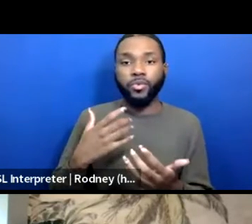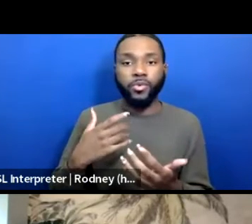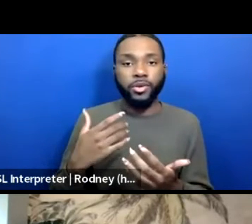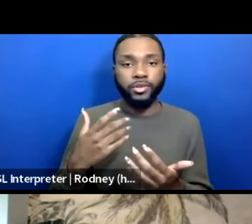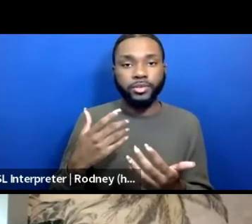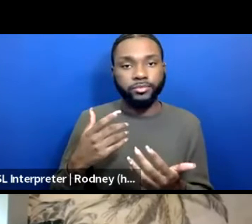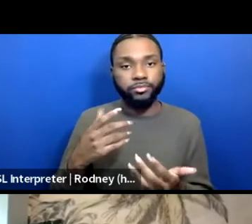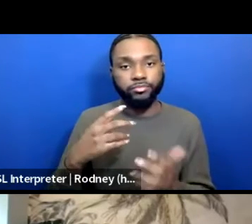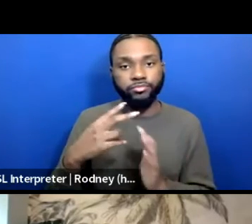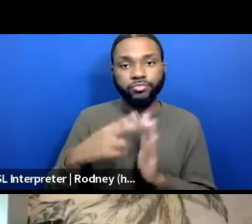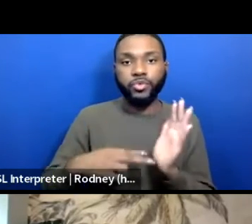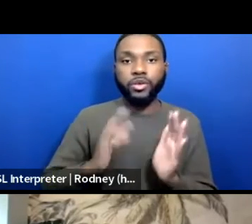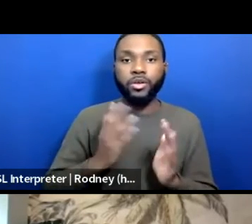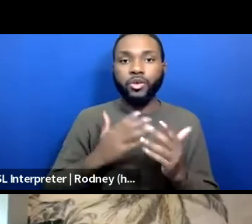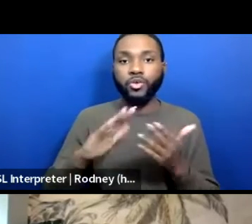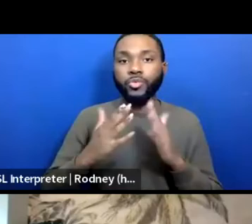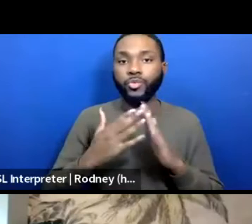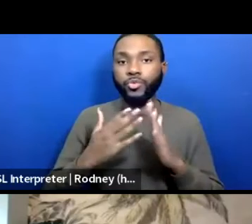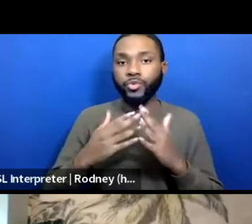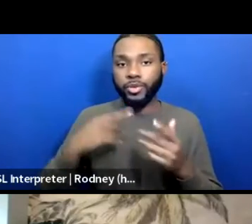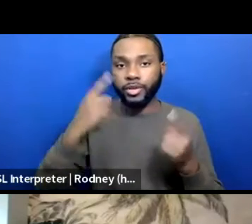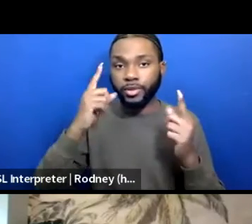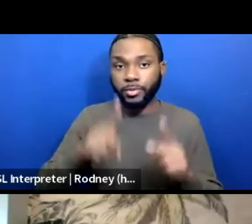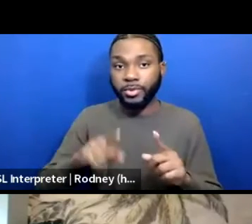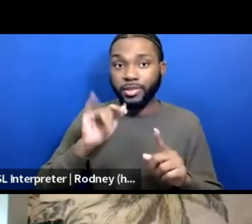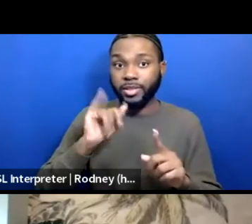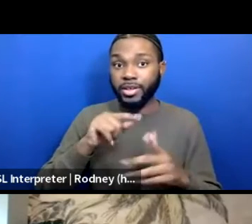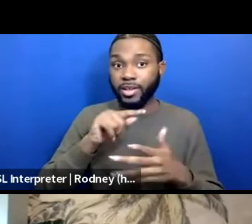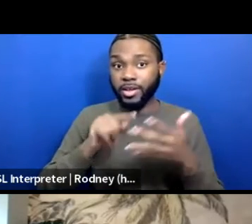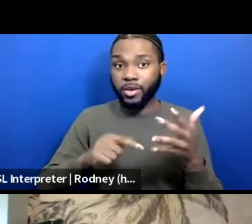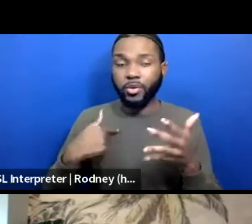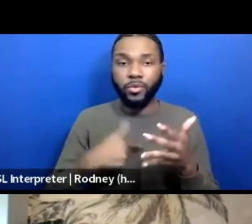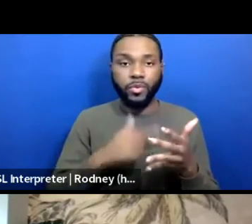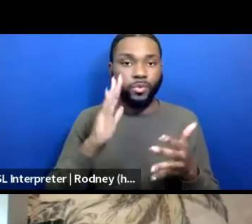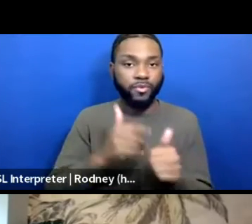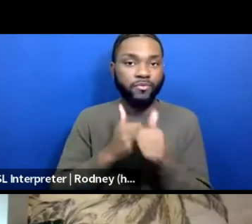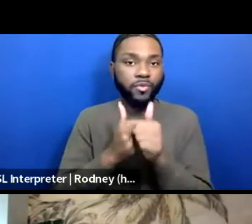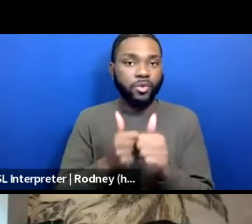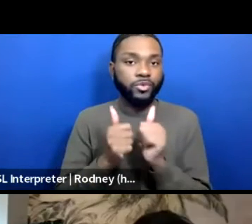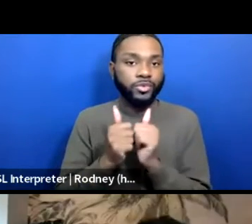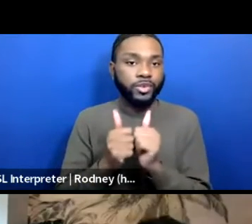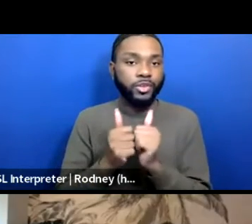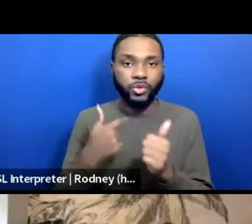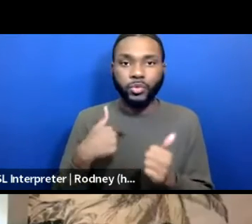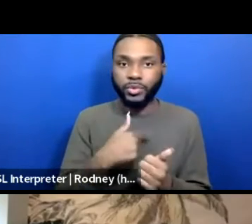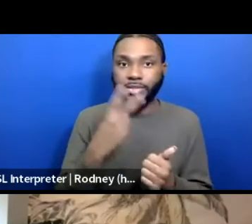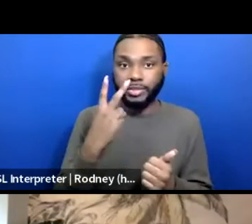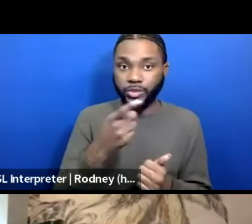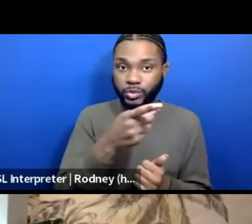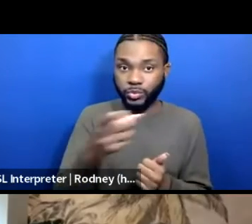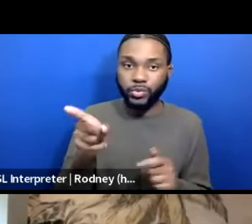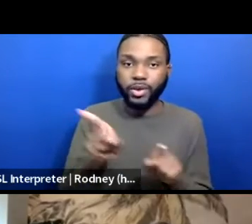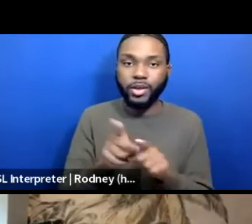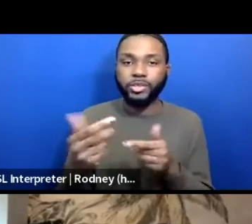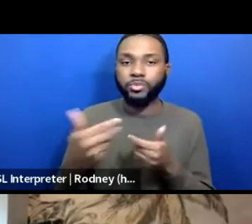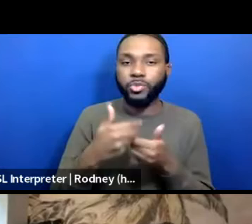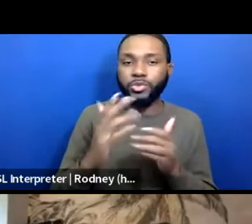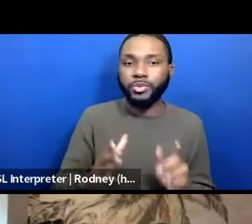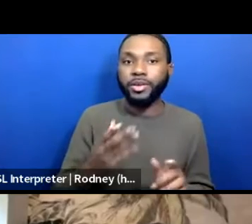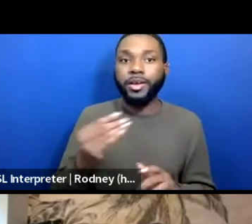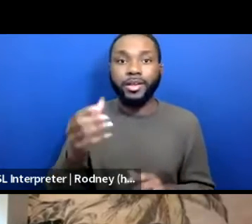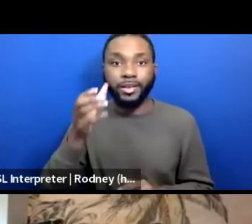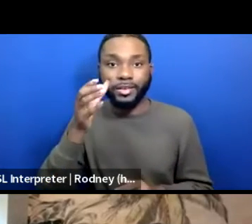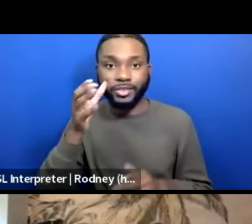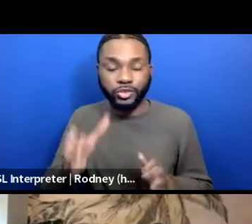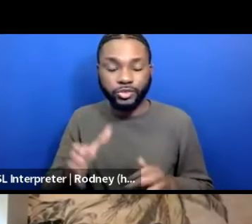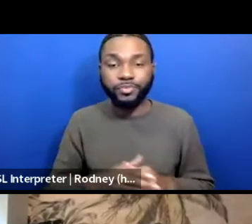So this is something that we will all engage in together. We see you all as human participants, even as listeners. As a session participant,